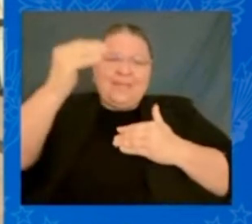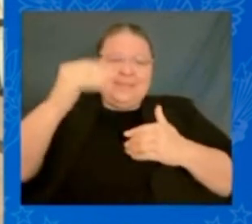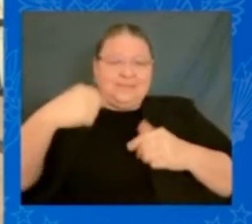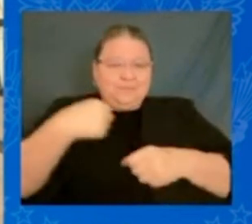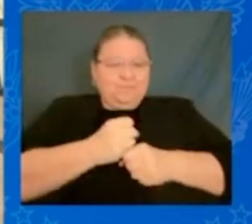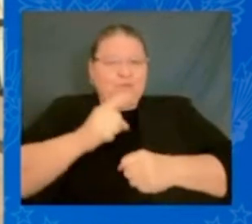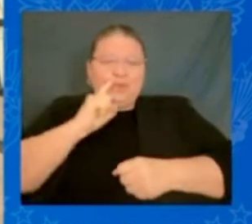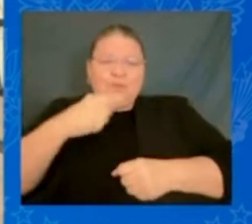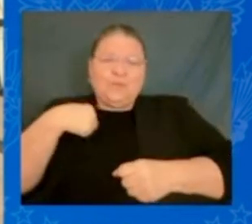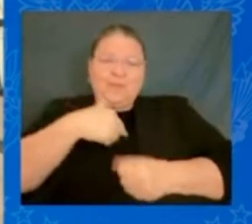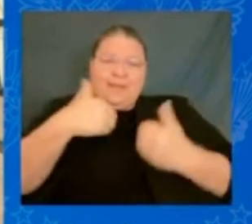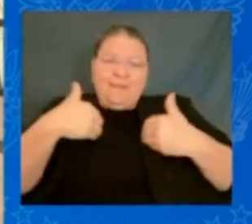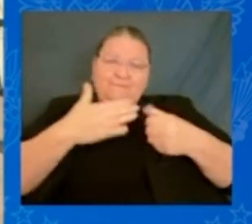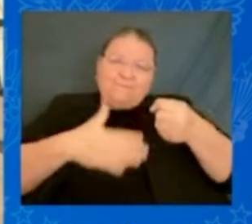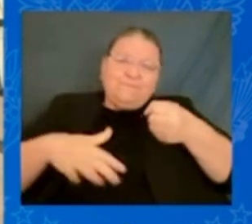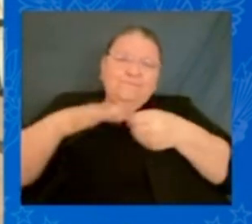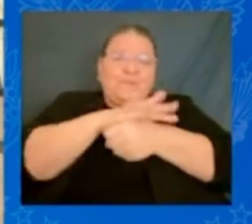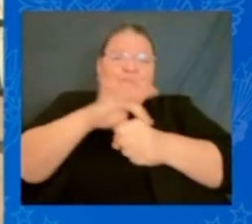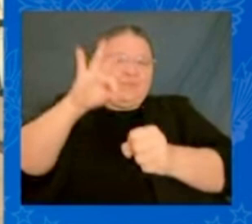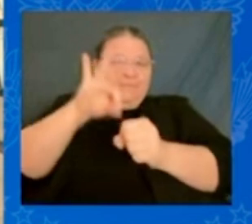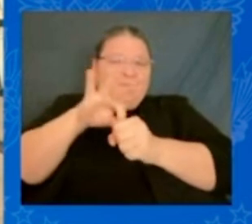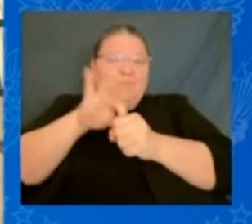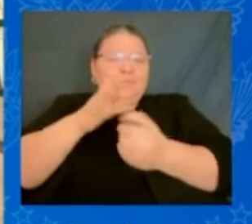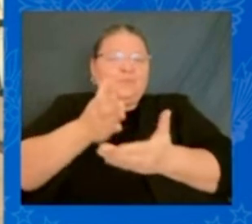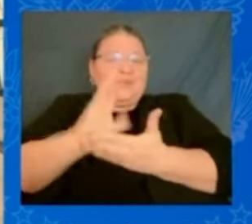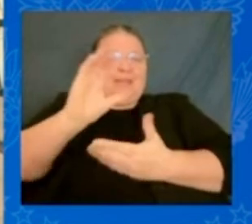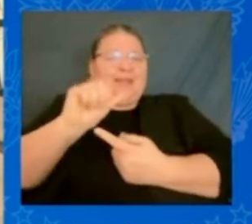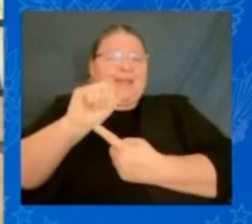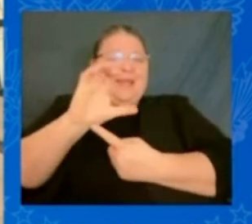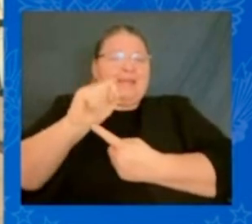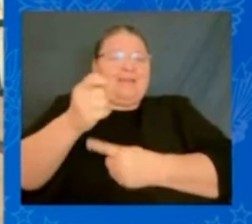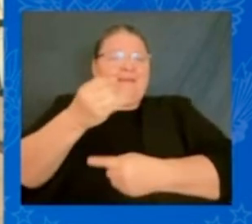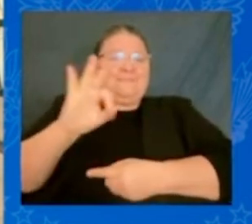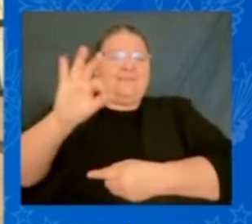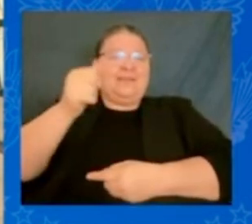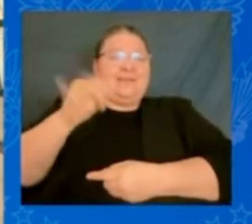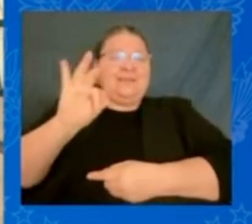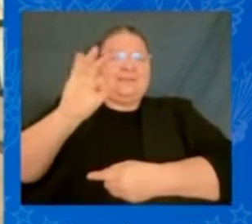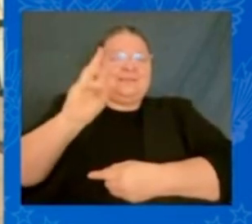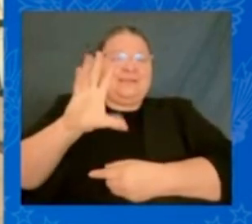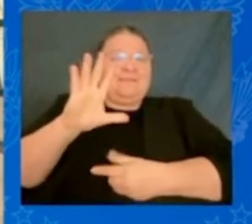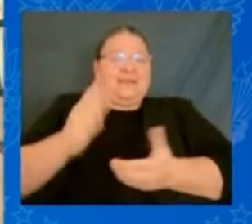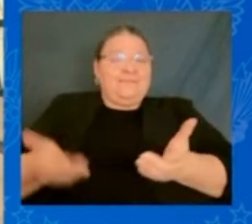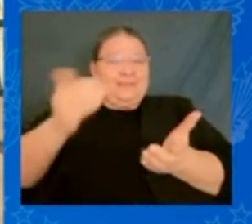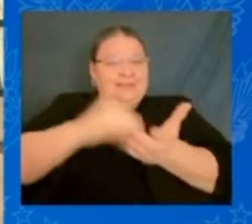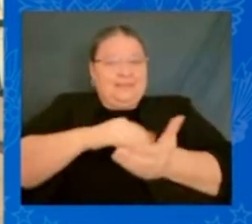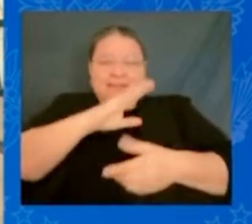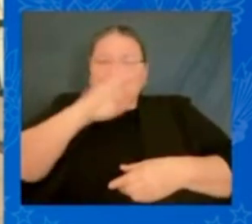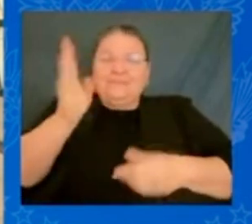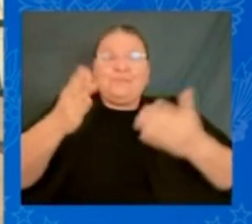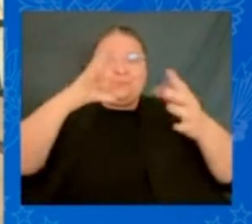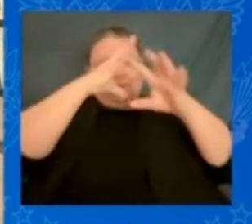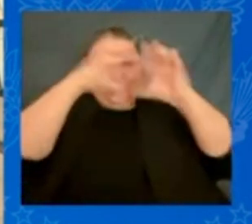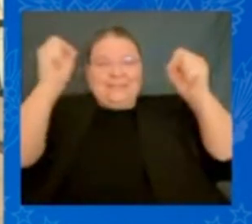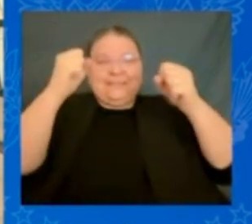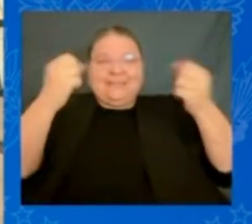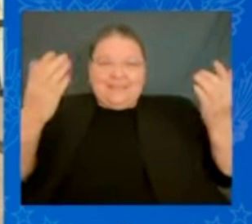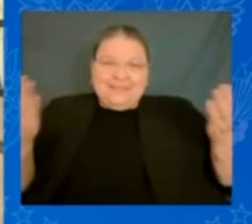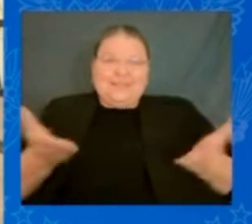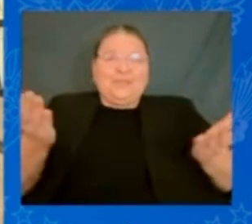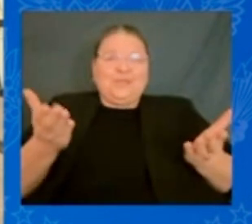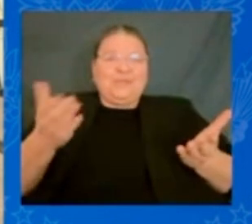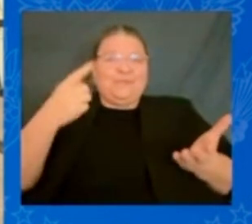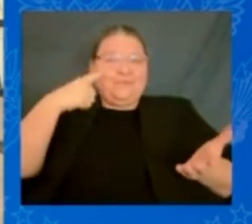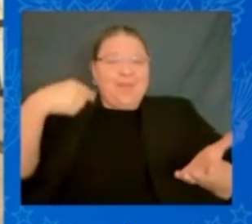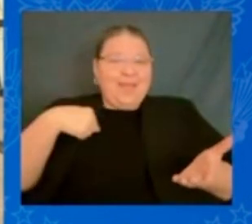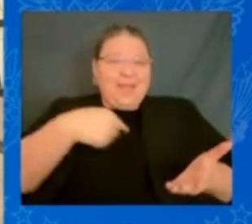rights act of 1965 I'm glad that this president is here to see us to hear